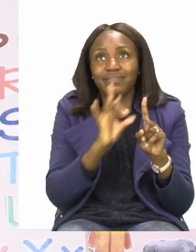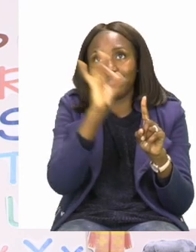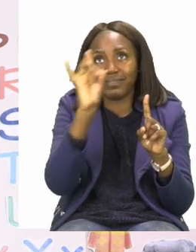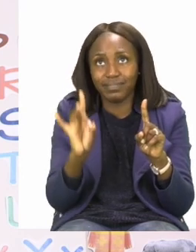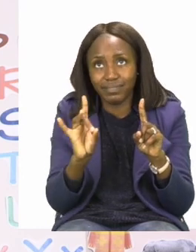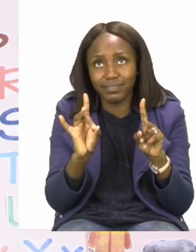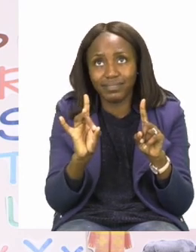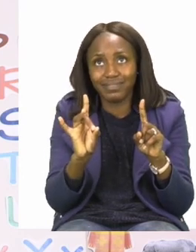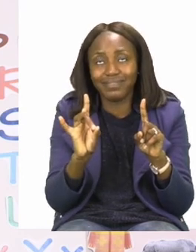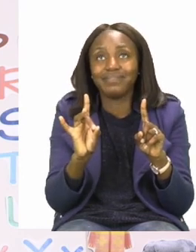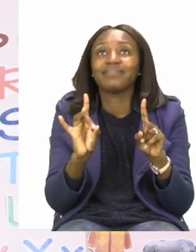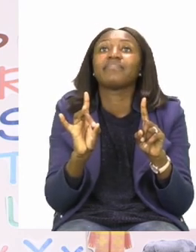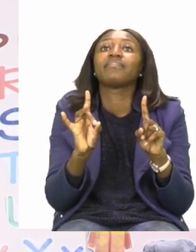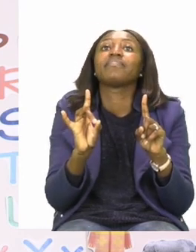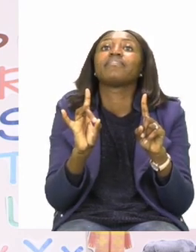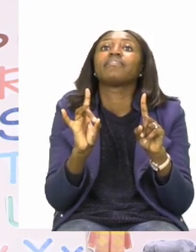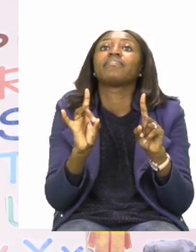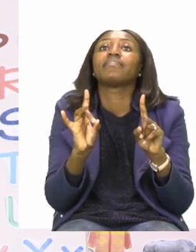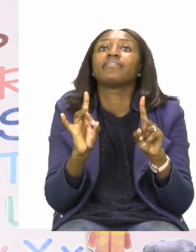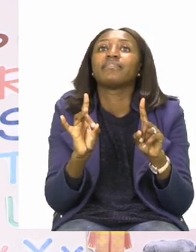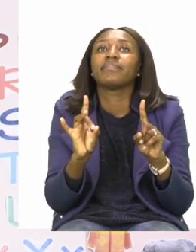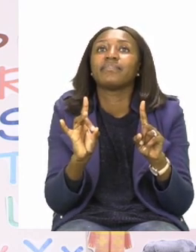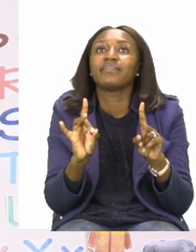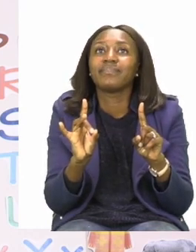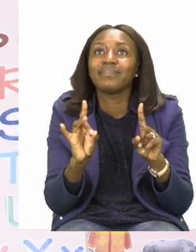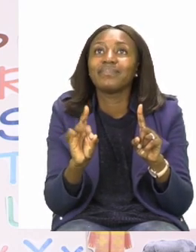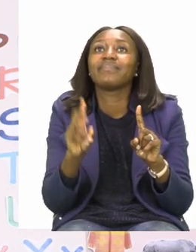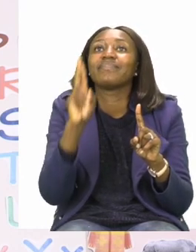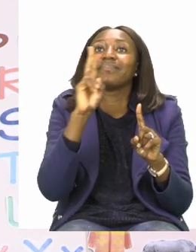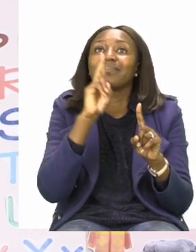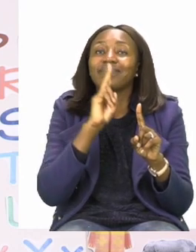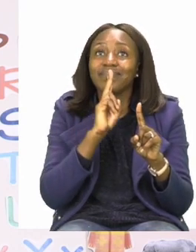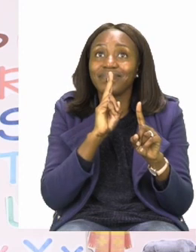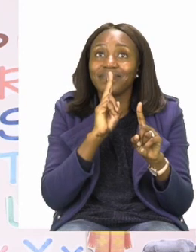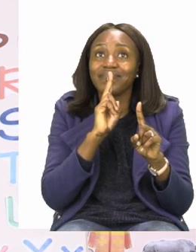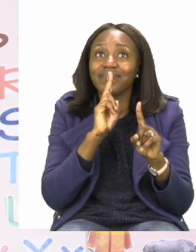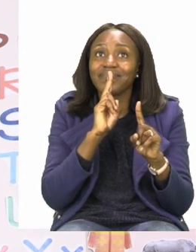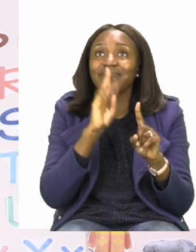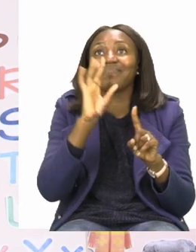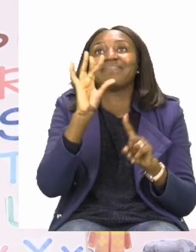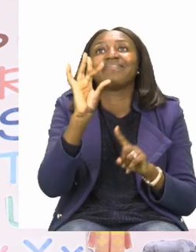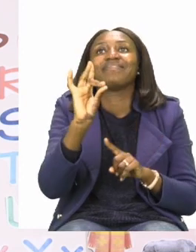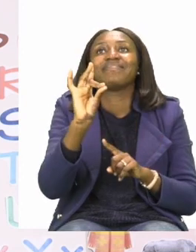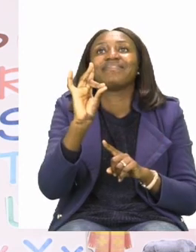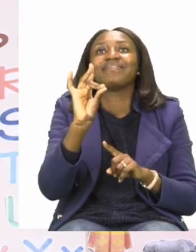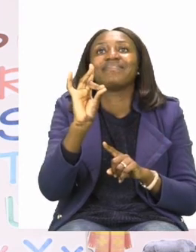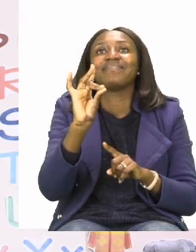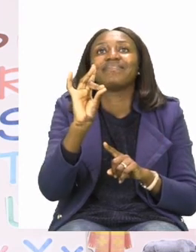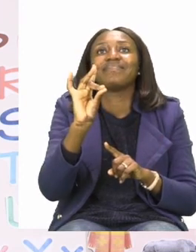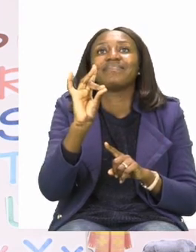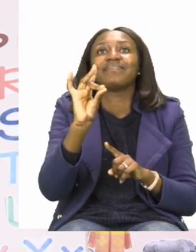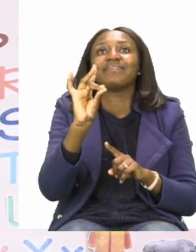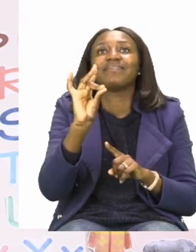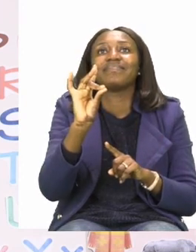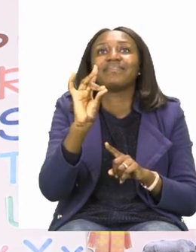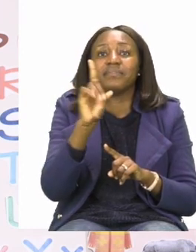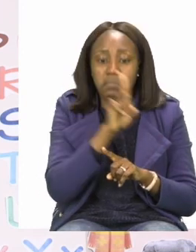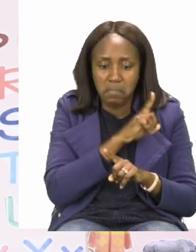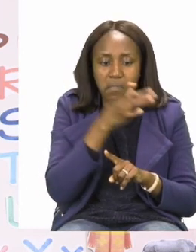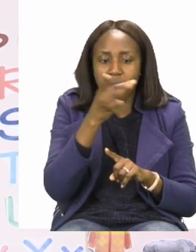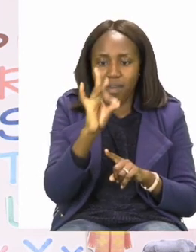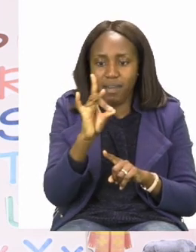8. Our answer is 8. So, 18